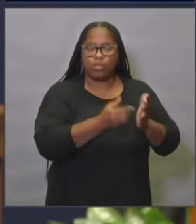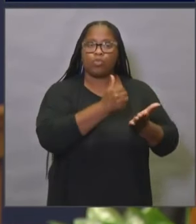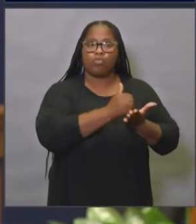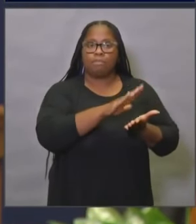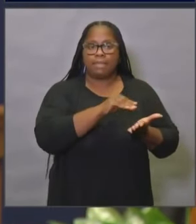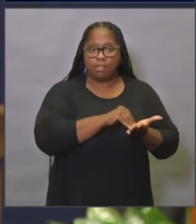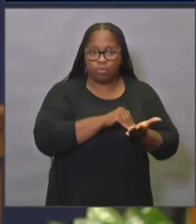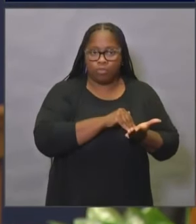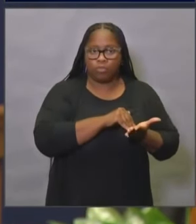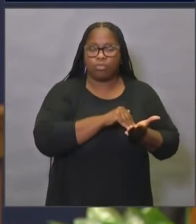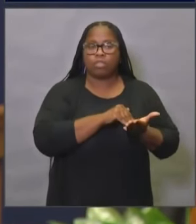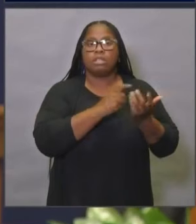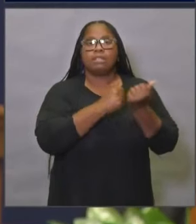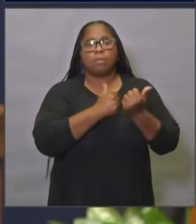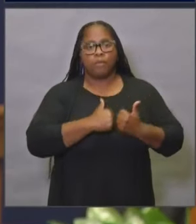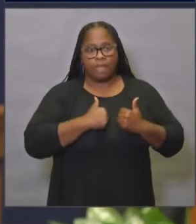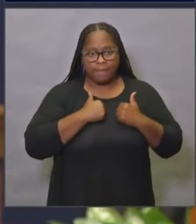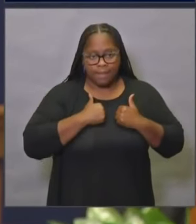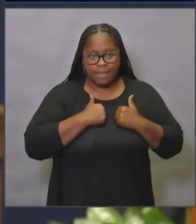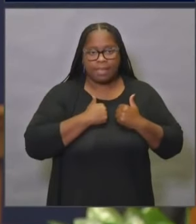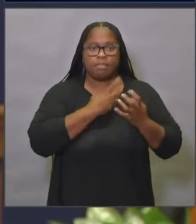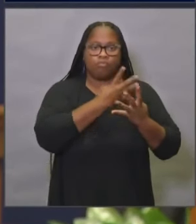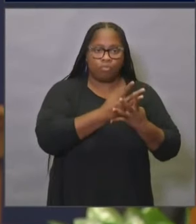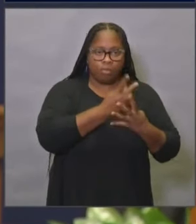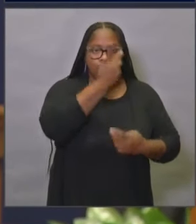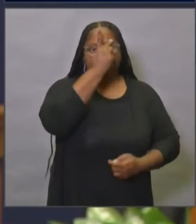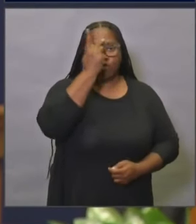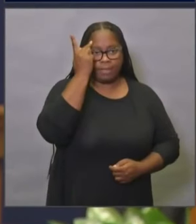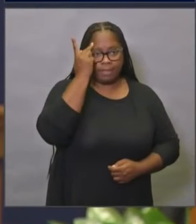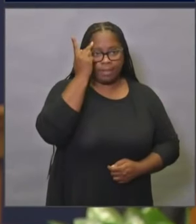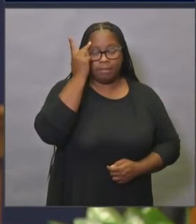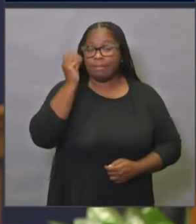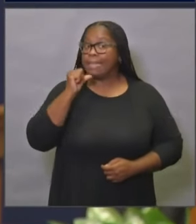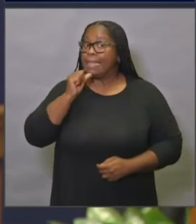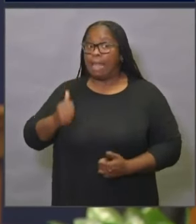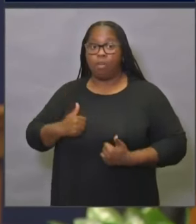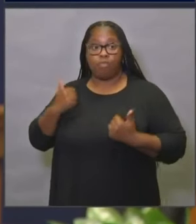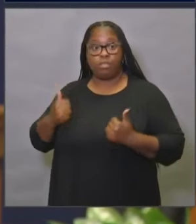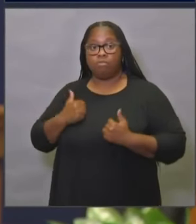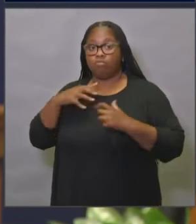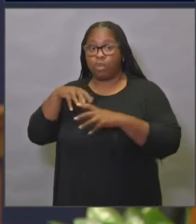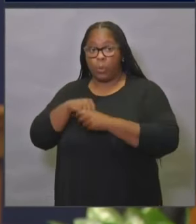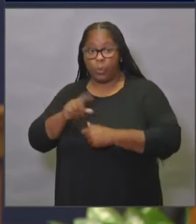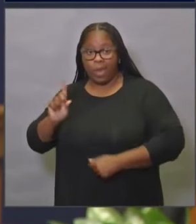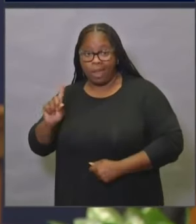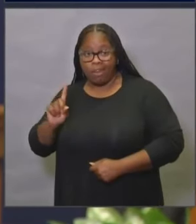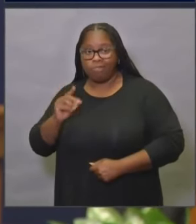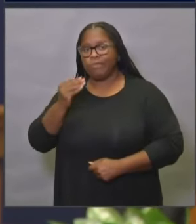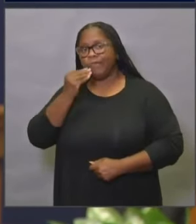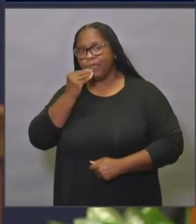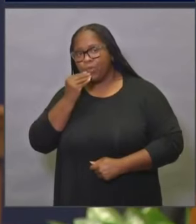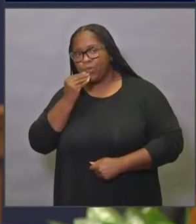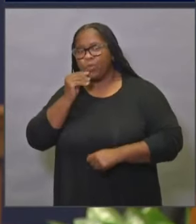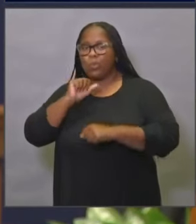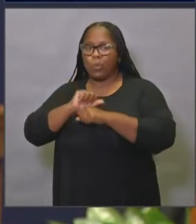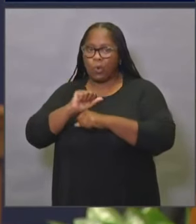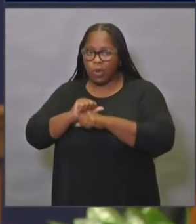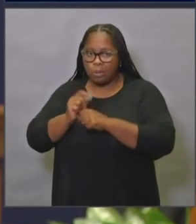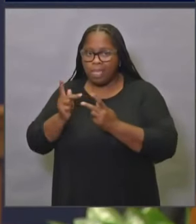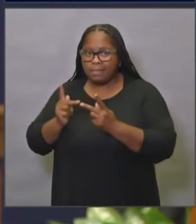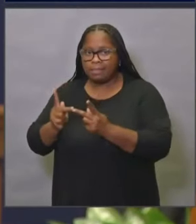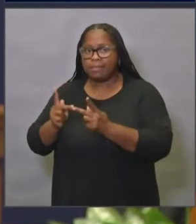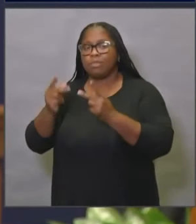treatment centers, supported living, and correctional facilities. Non-residential settings include workplaces, food and retail,